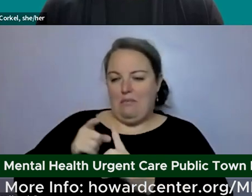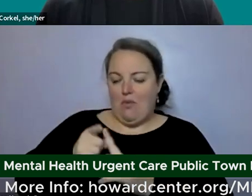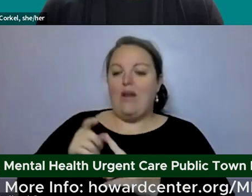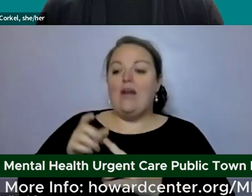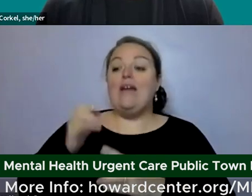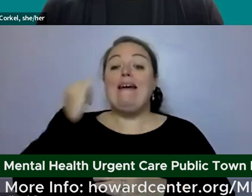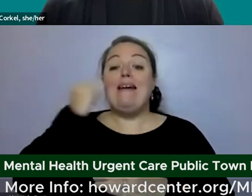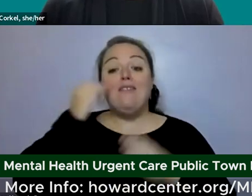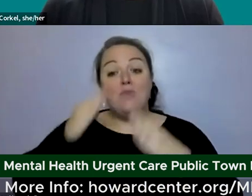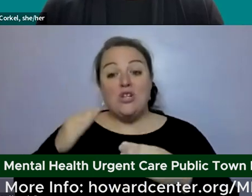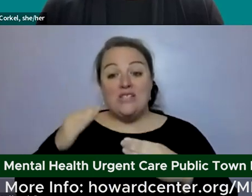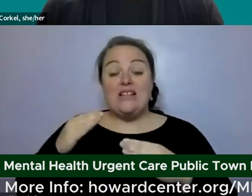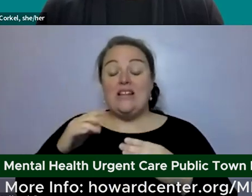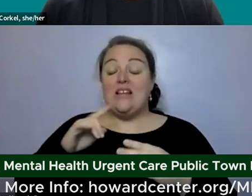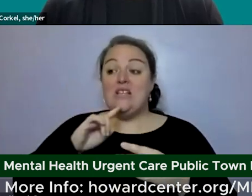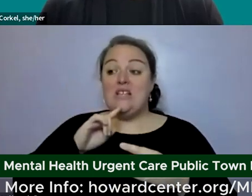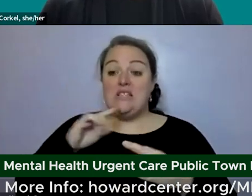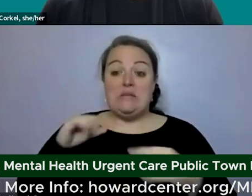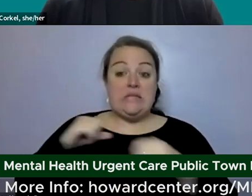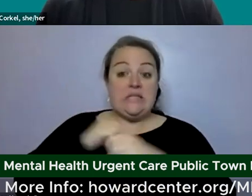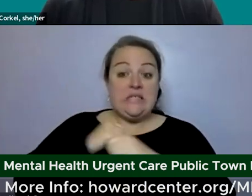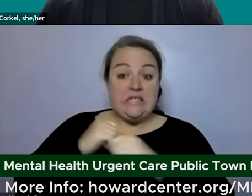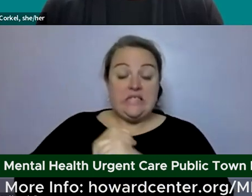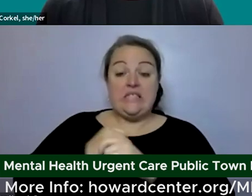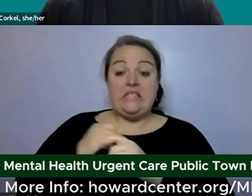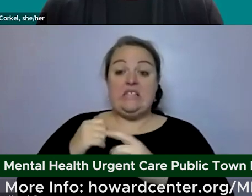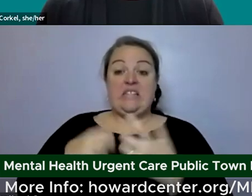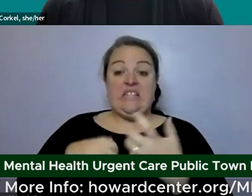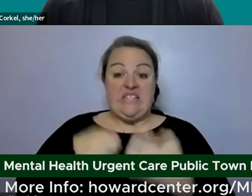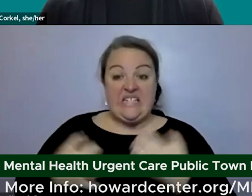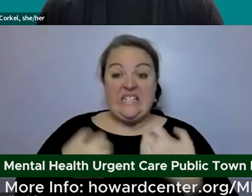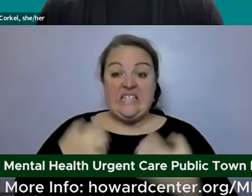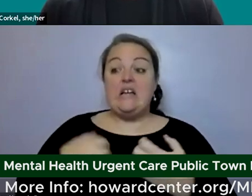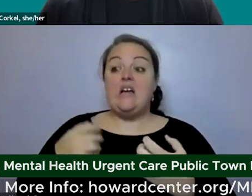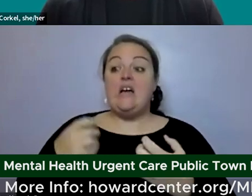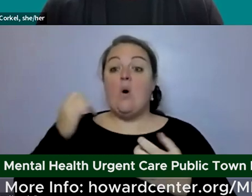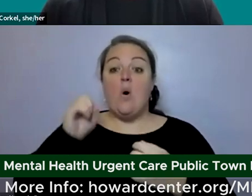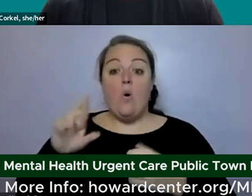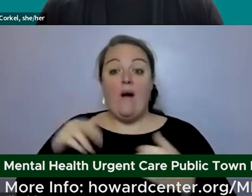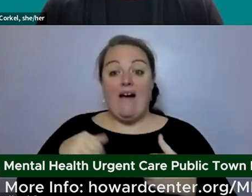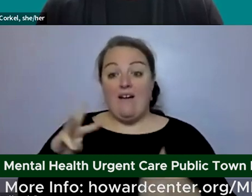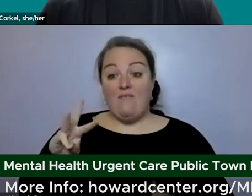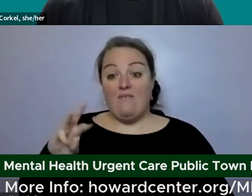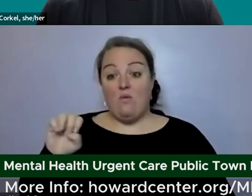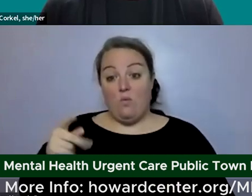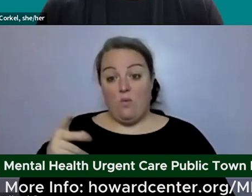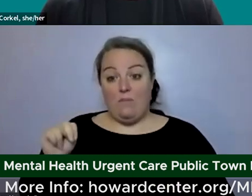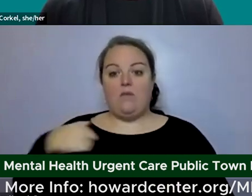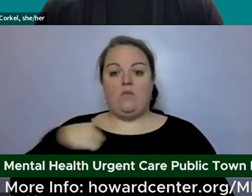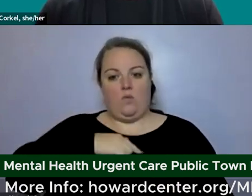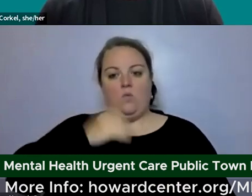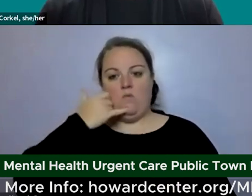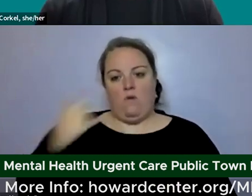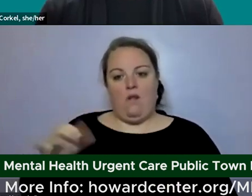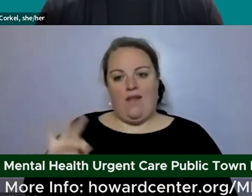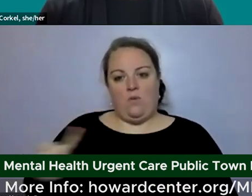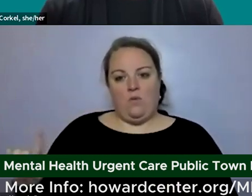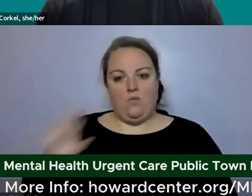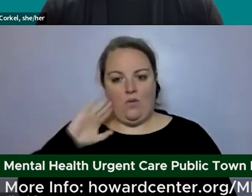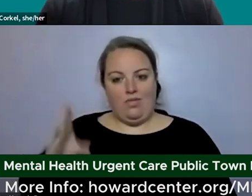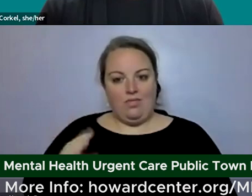the livelihood of the people around them meaning if someone brings in and yields a weapon we will be calling 9-1-1 we are expecting